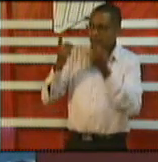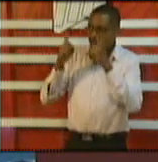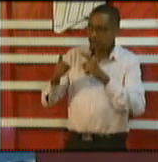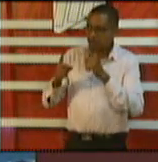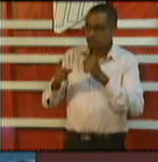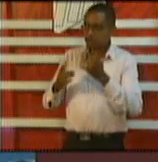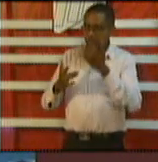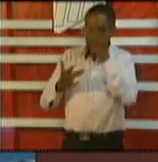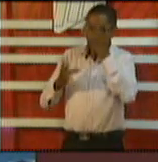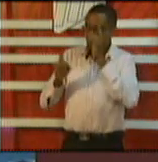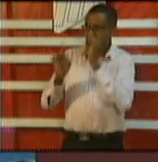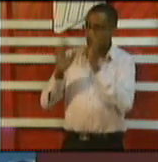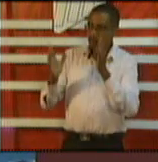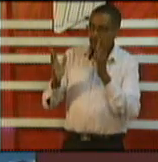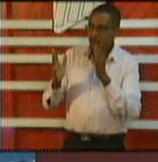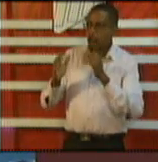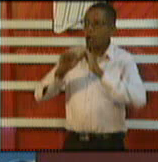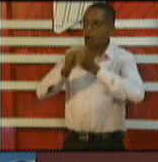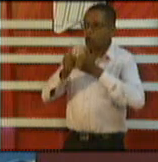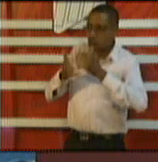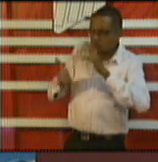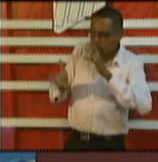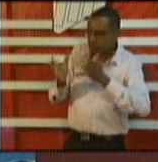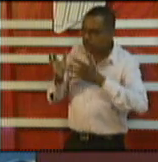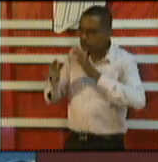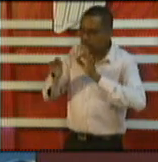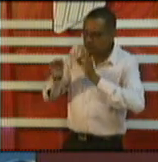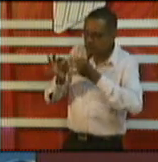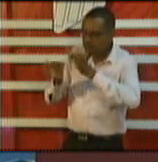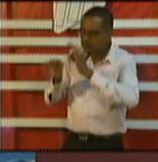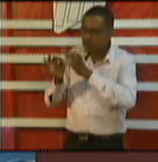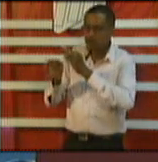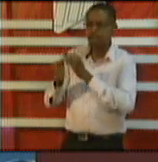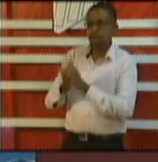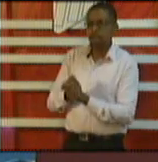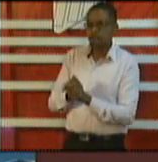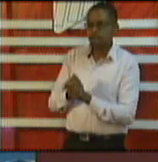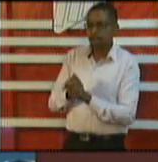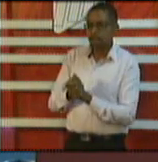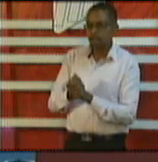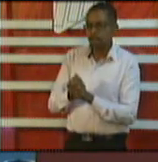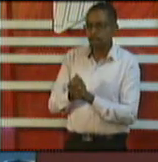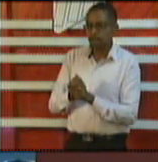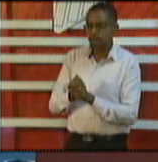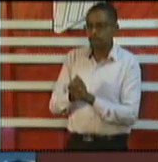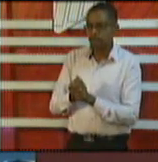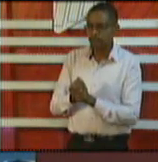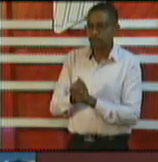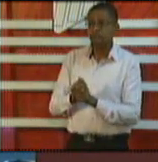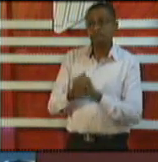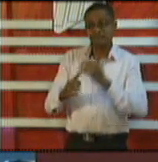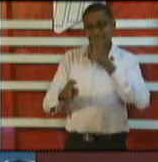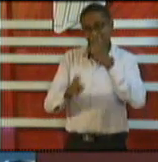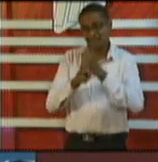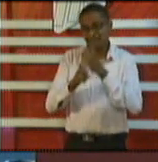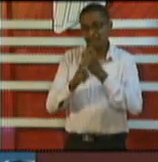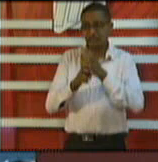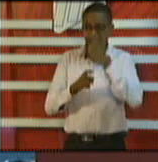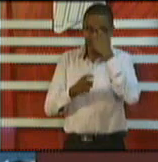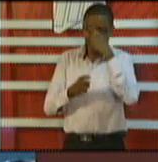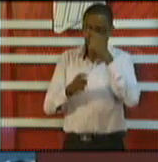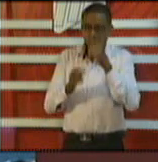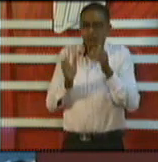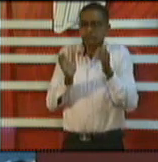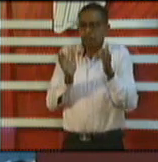deal with it in a manner that is befitting the vaccine trial so it is very difficult for a small island developing